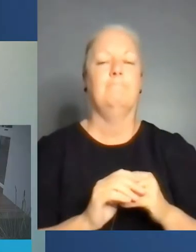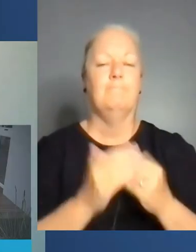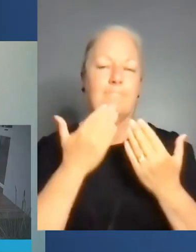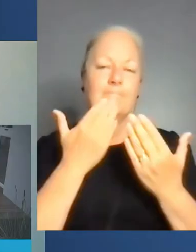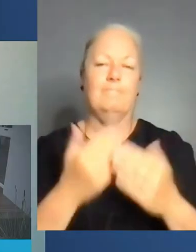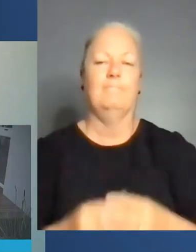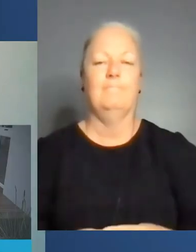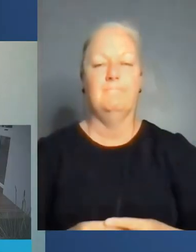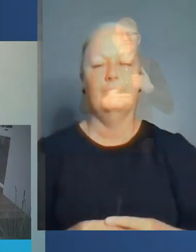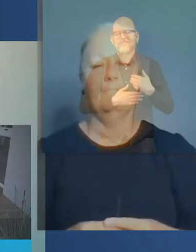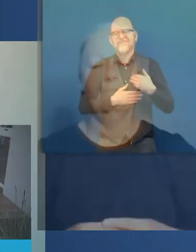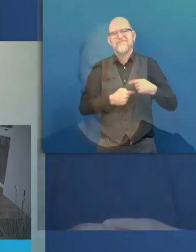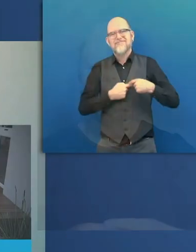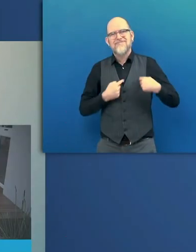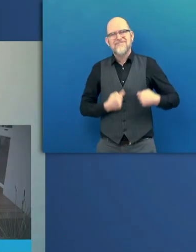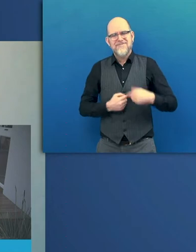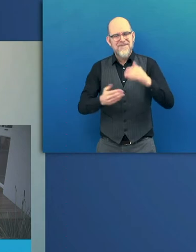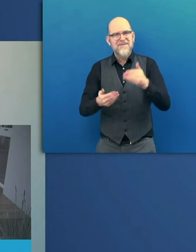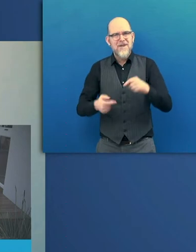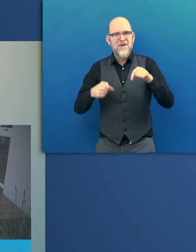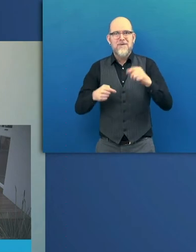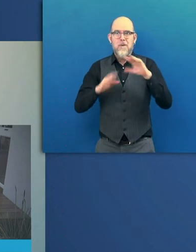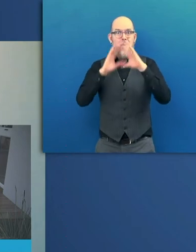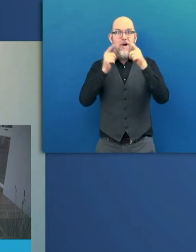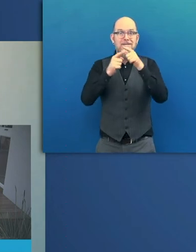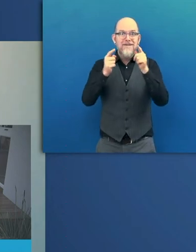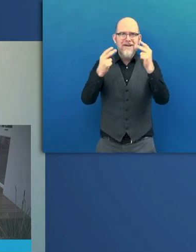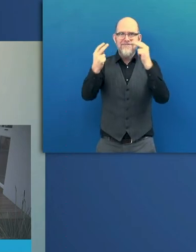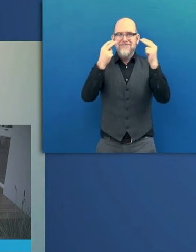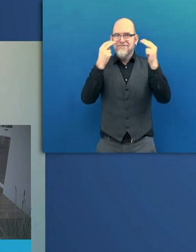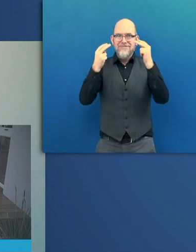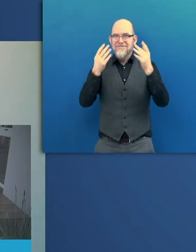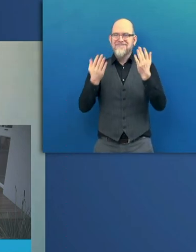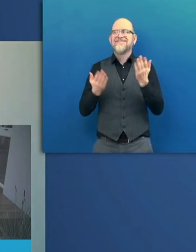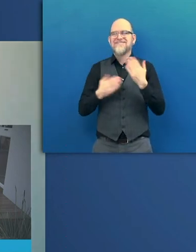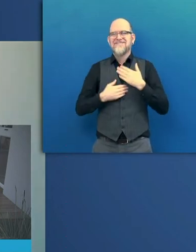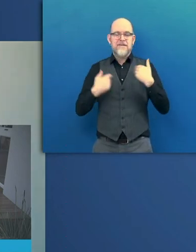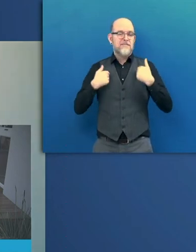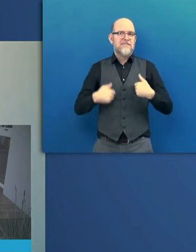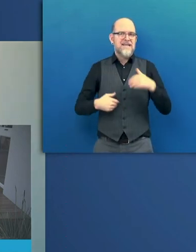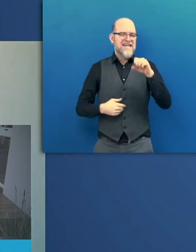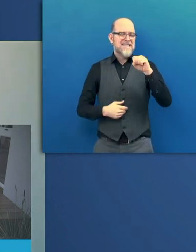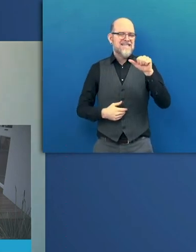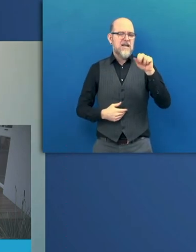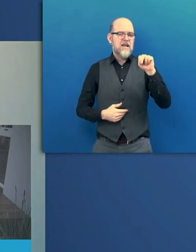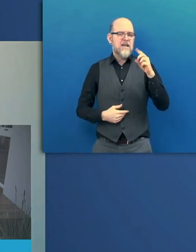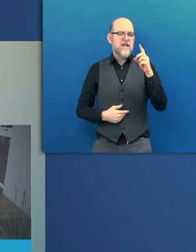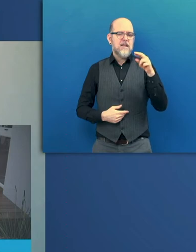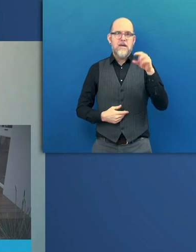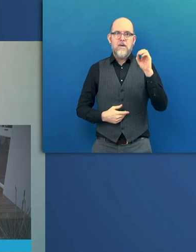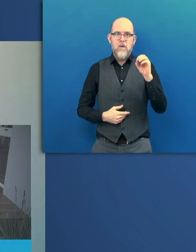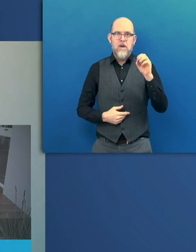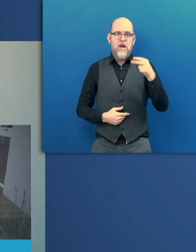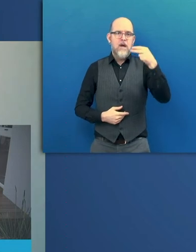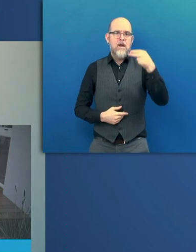Hello, everybody. A warm welcome from myself to everybody listening from all over the world. My name is Sandro Hirsch,